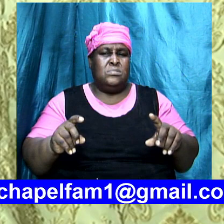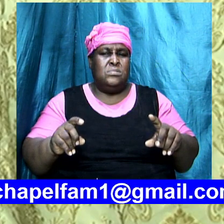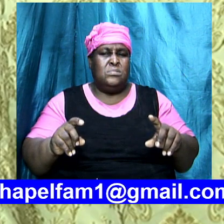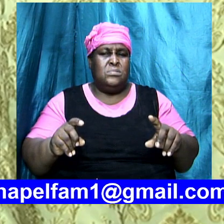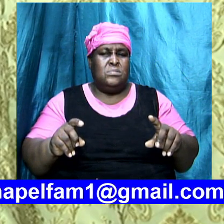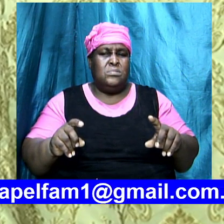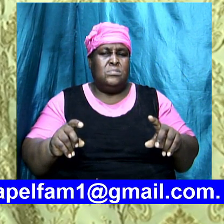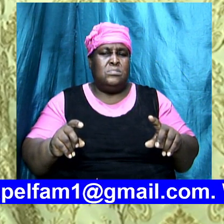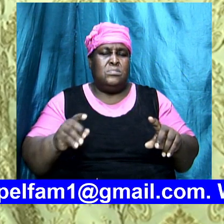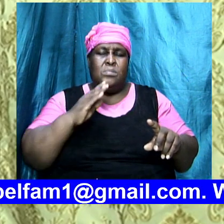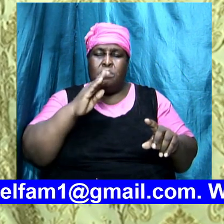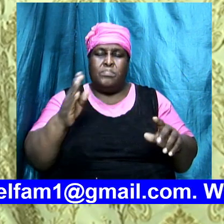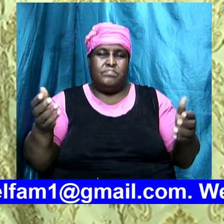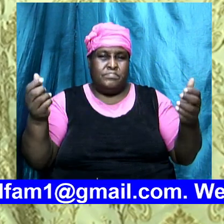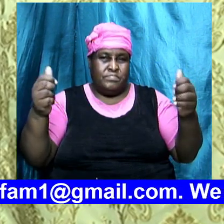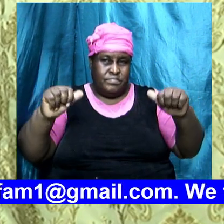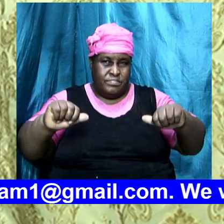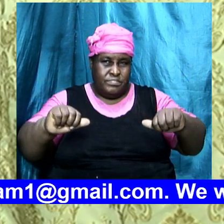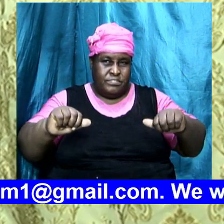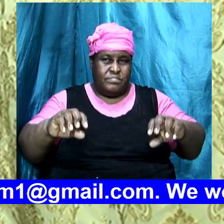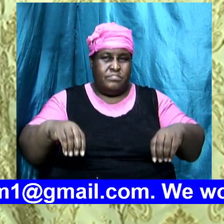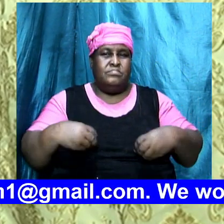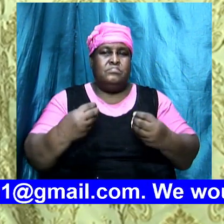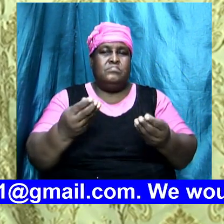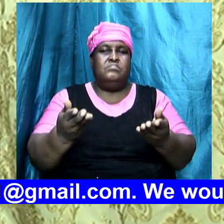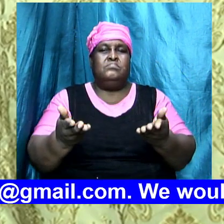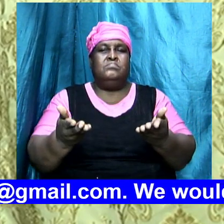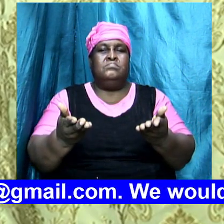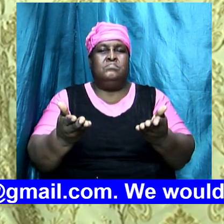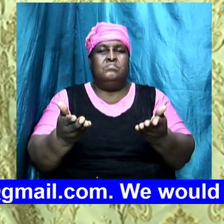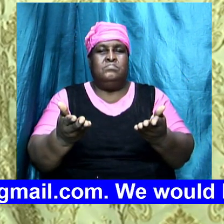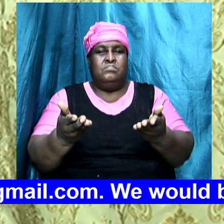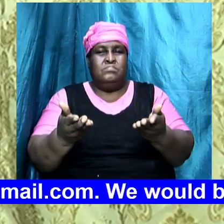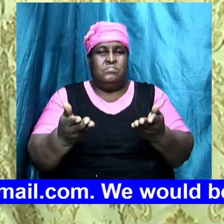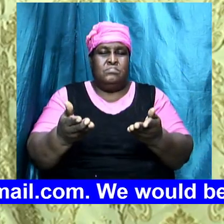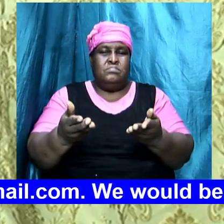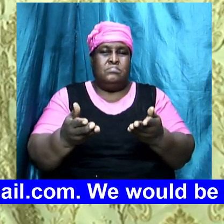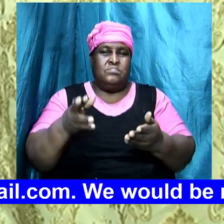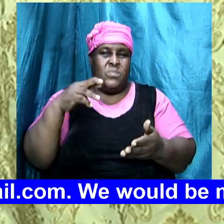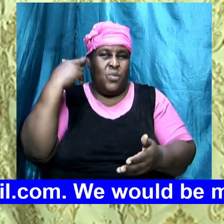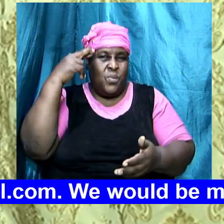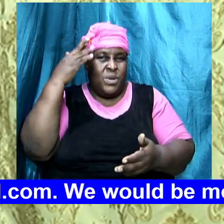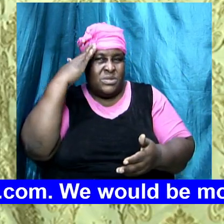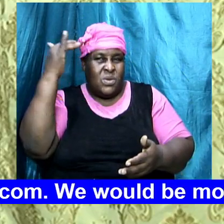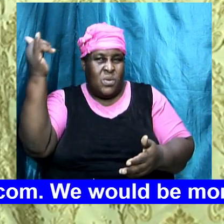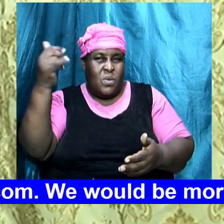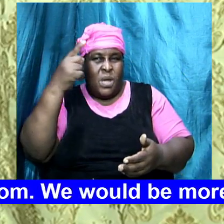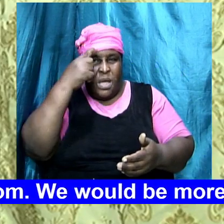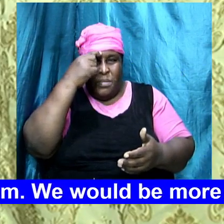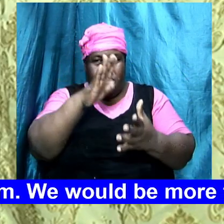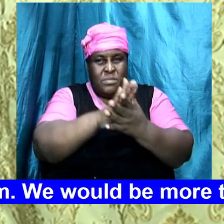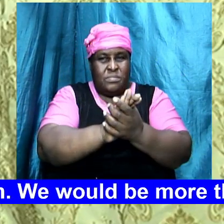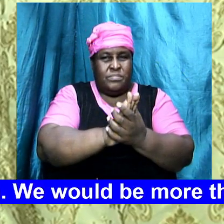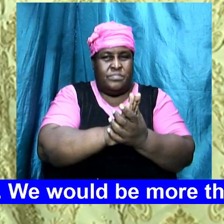be able to give a reason why we believe